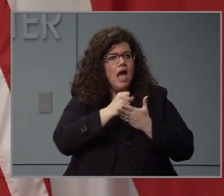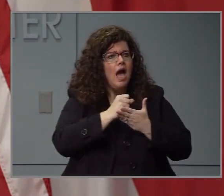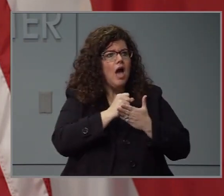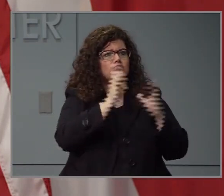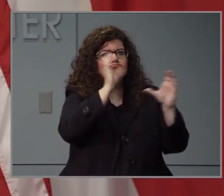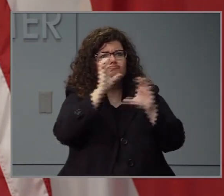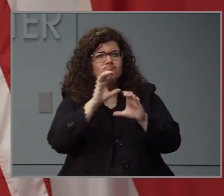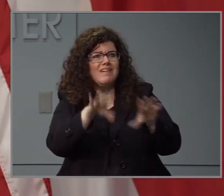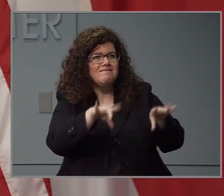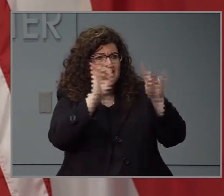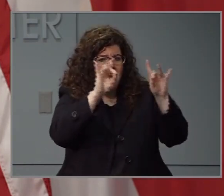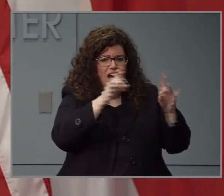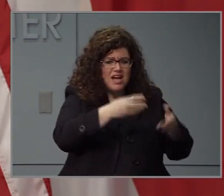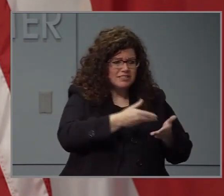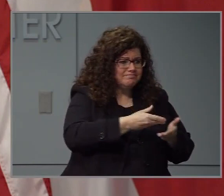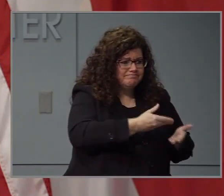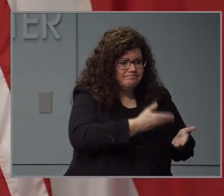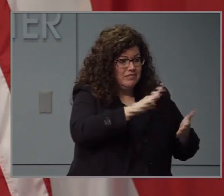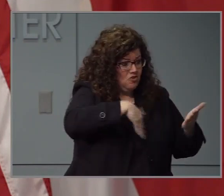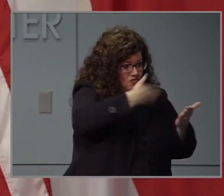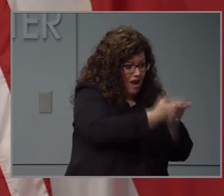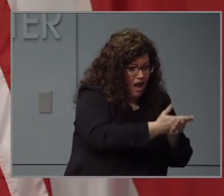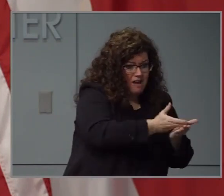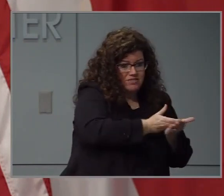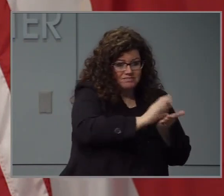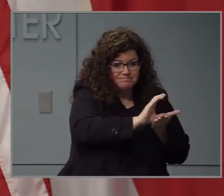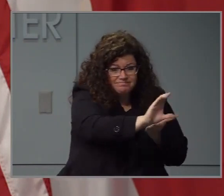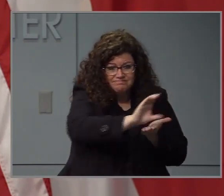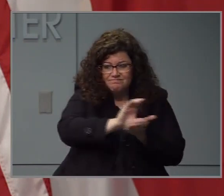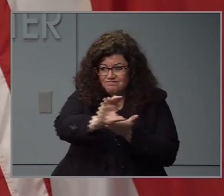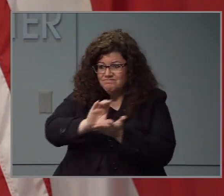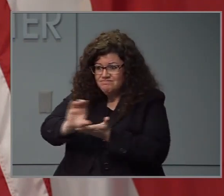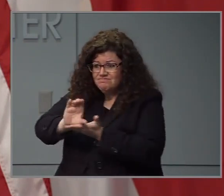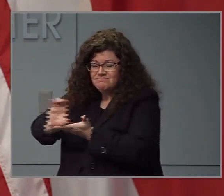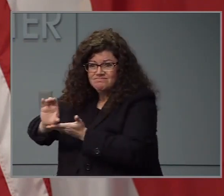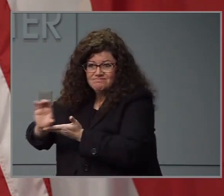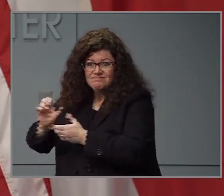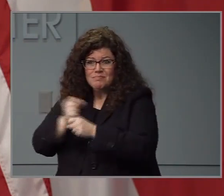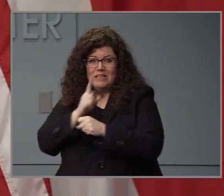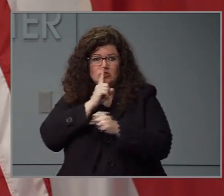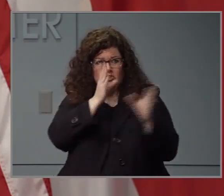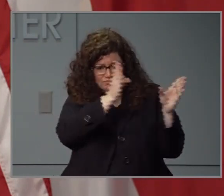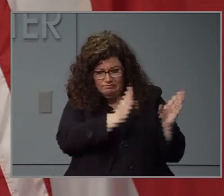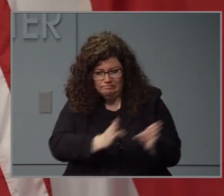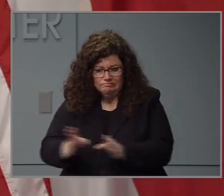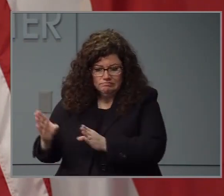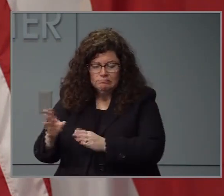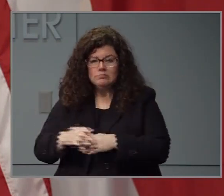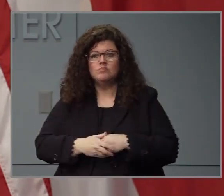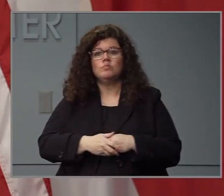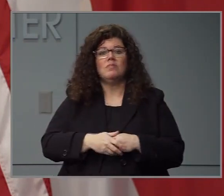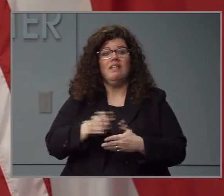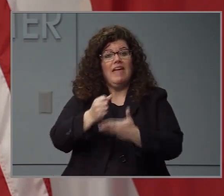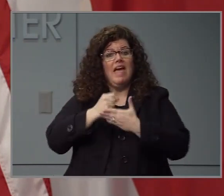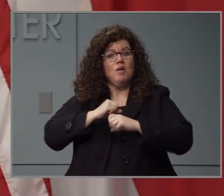to include distribution of personal protective equipment and warehousing operations, cyber protection,